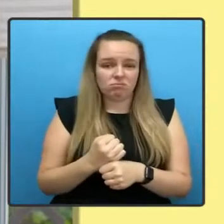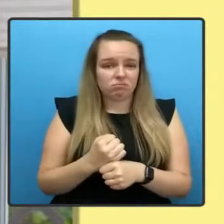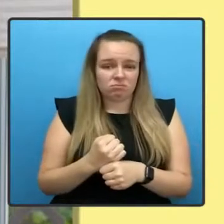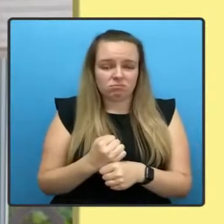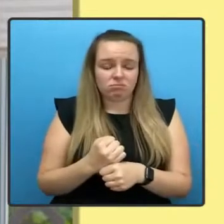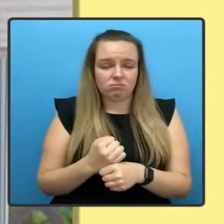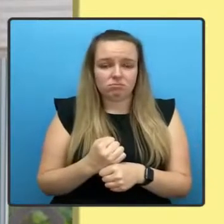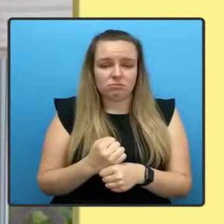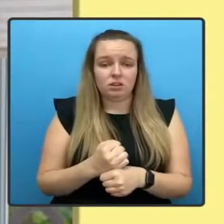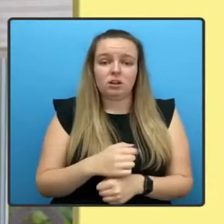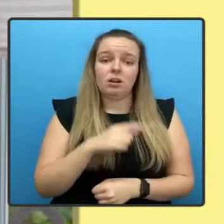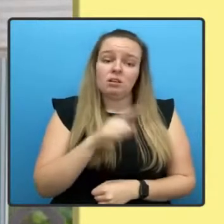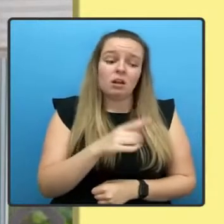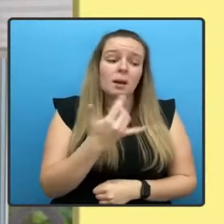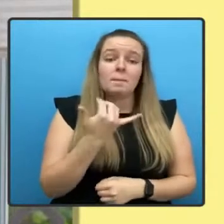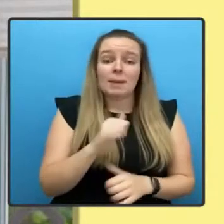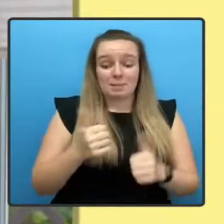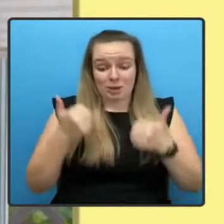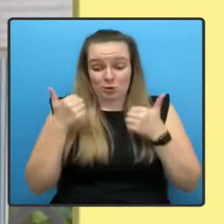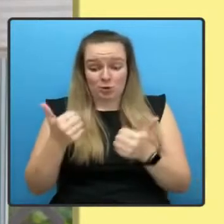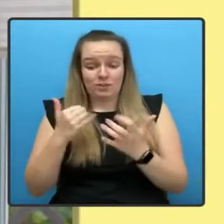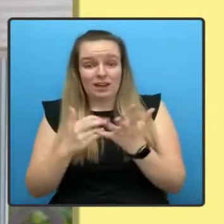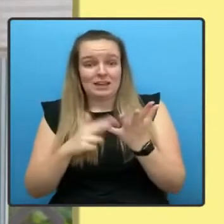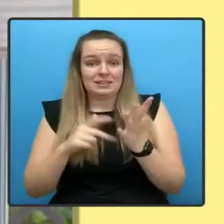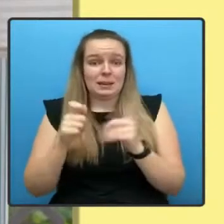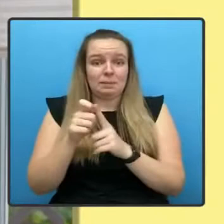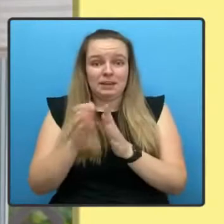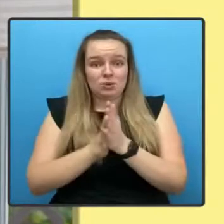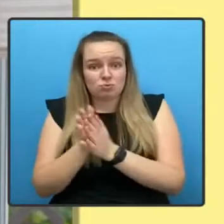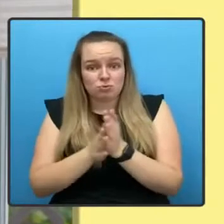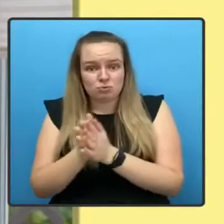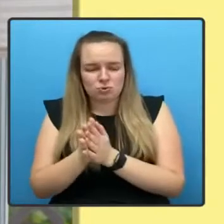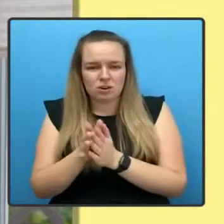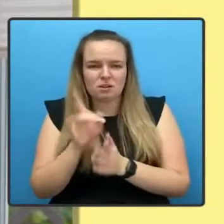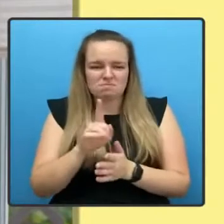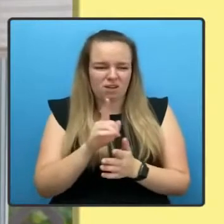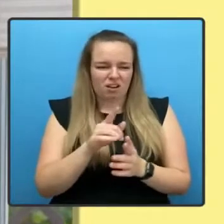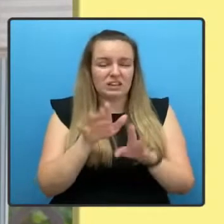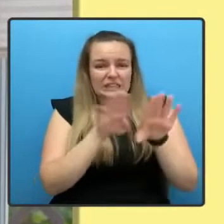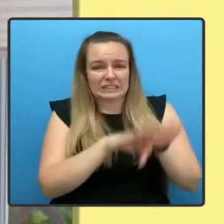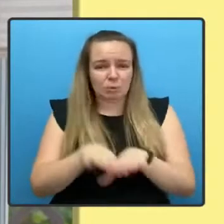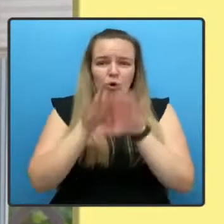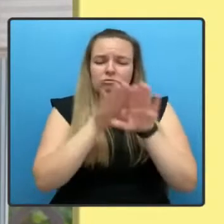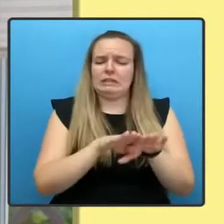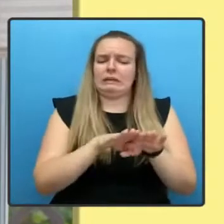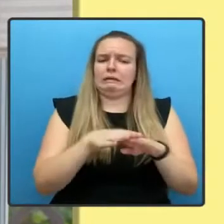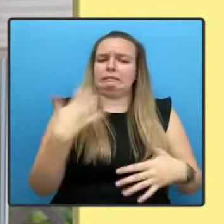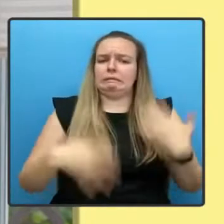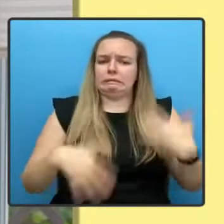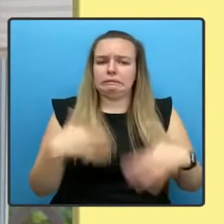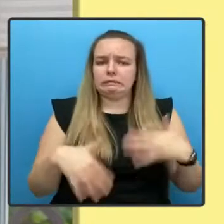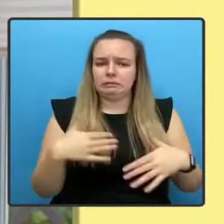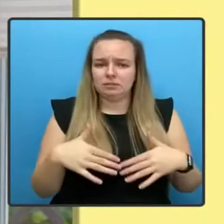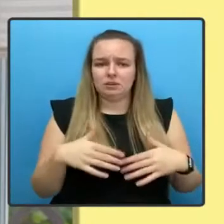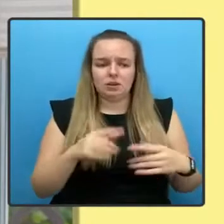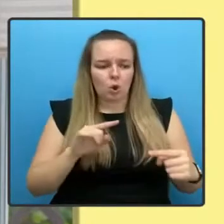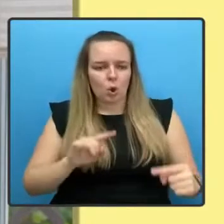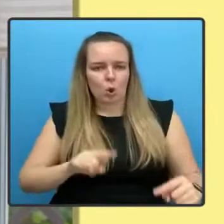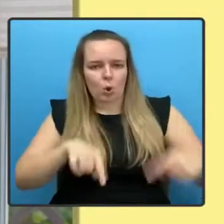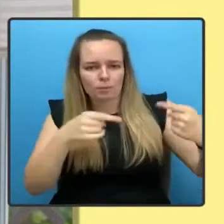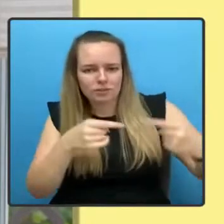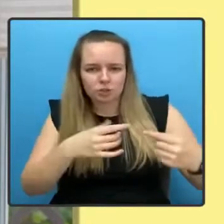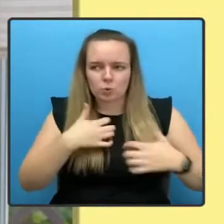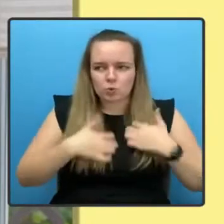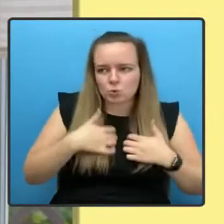for the SNP, but it is bad for democracy. Oppositions hungry to be in government are more effective